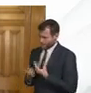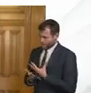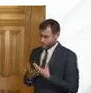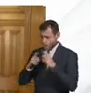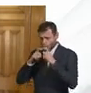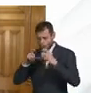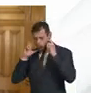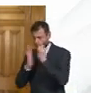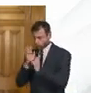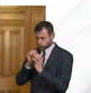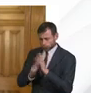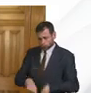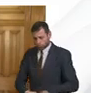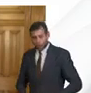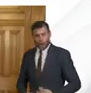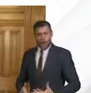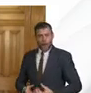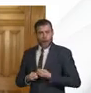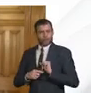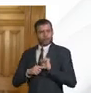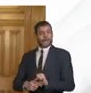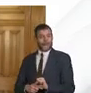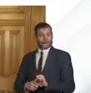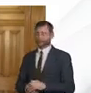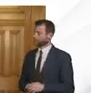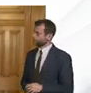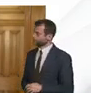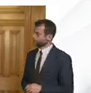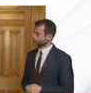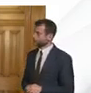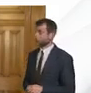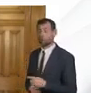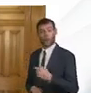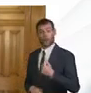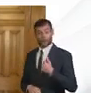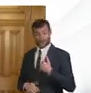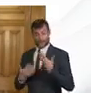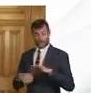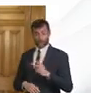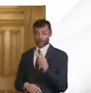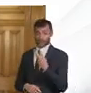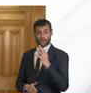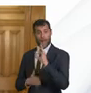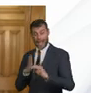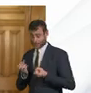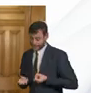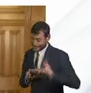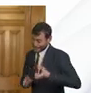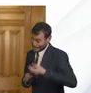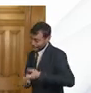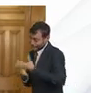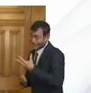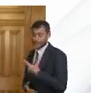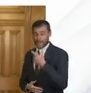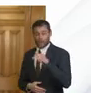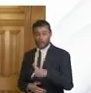personal protective equipment and i can tell you that over the last 24 hours we have shipped seven and a half million pieces of protective equipment